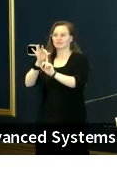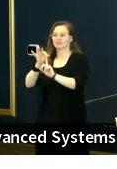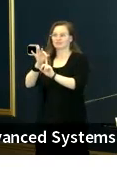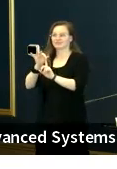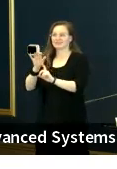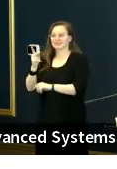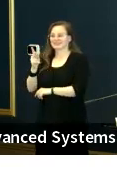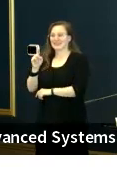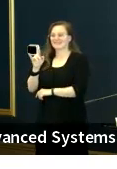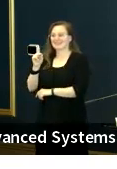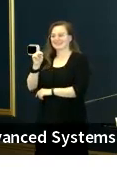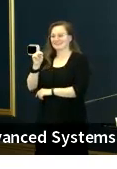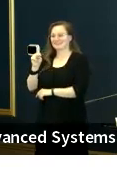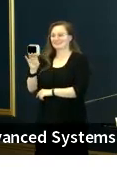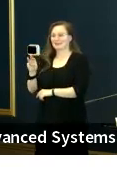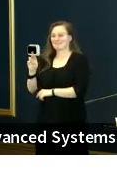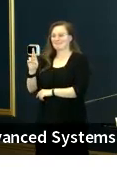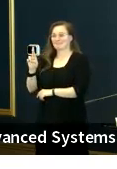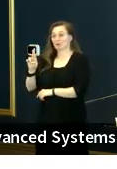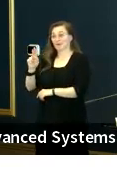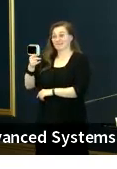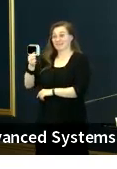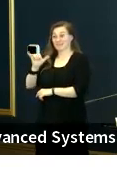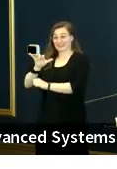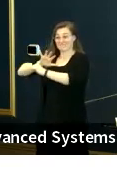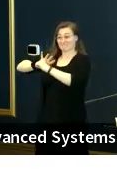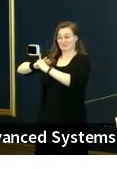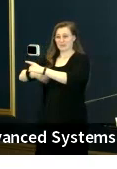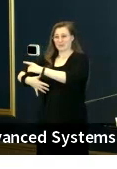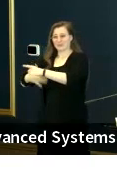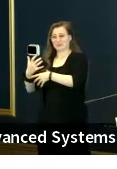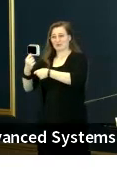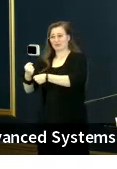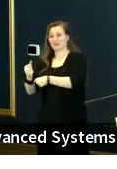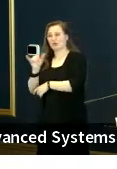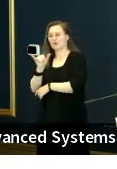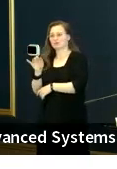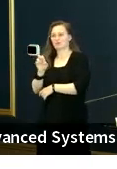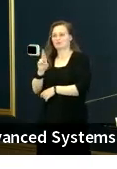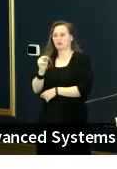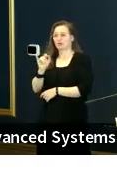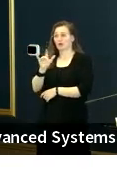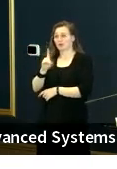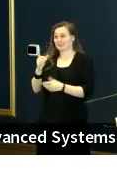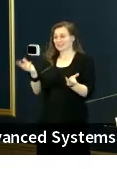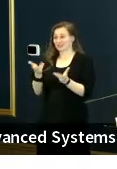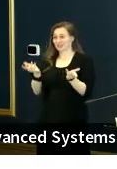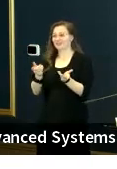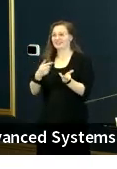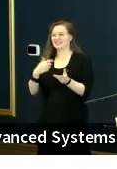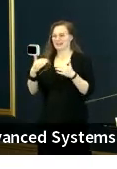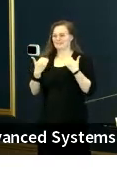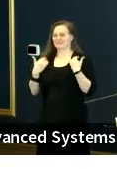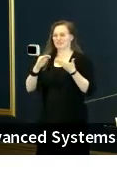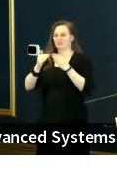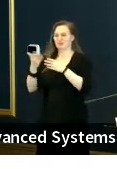advocated for very strongly, and also Minister Joanne Bernard, who was here, who was Minister of Community Services